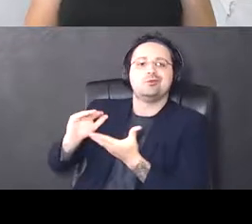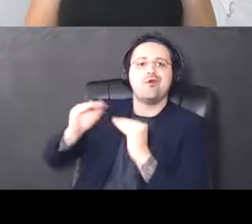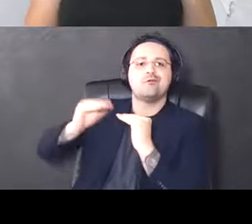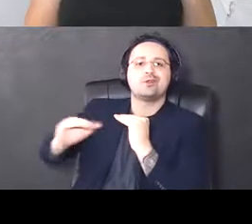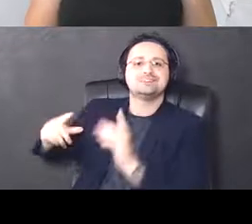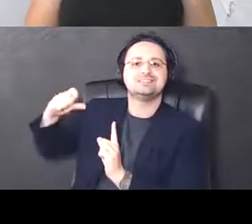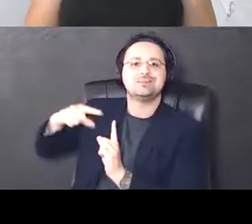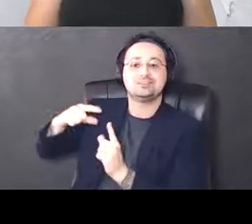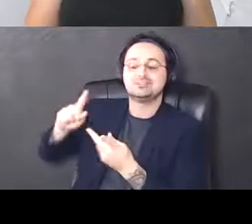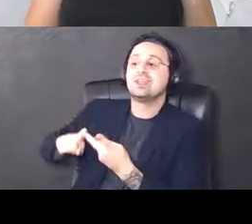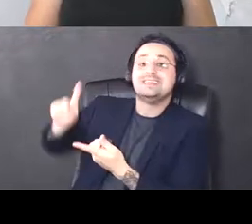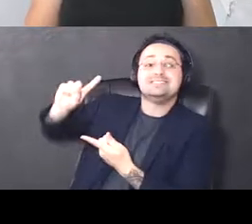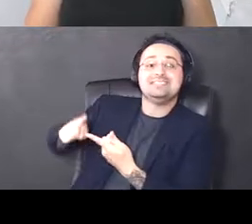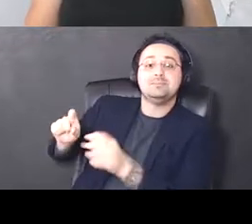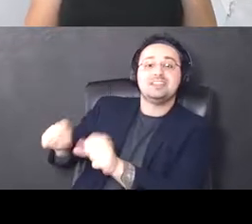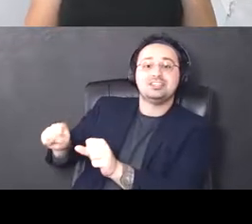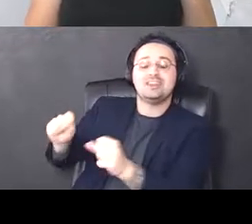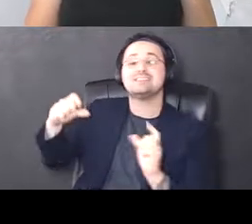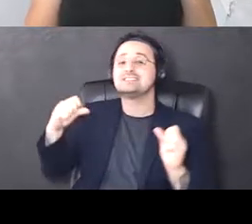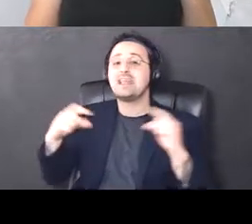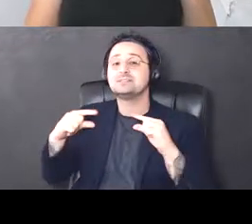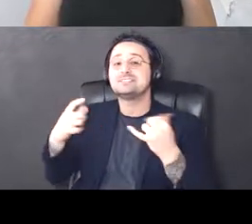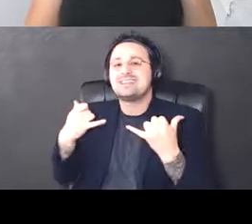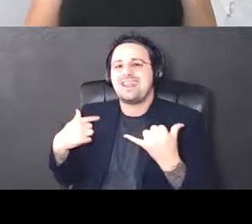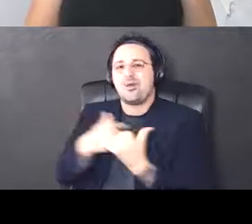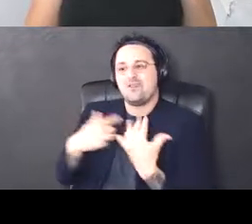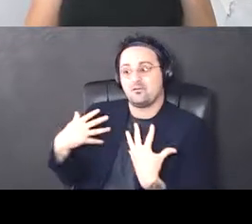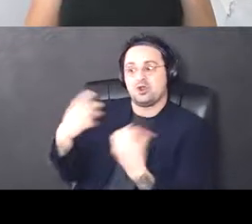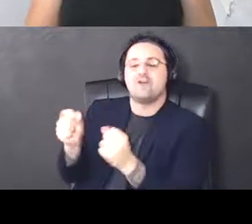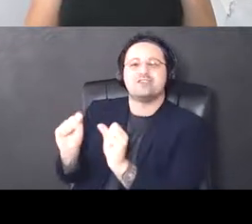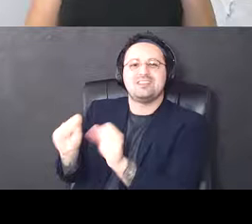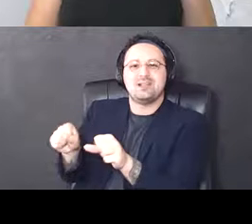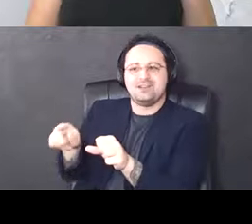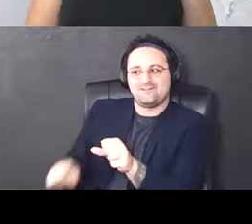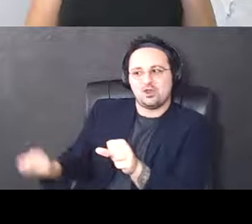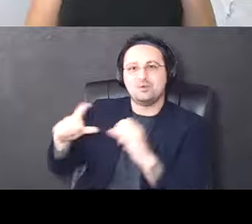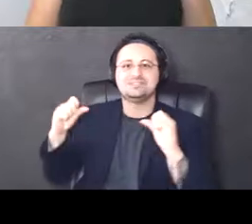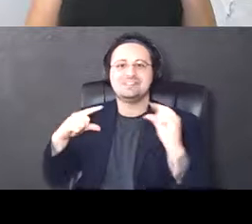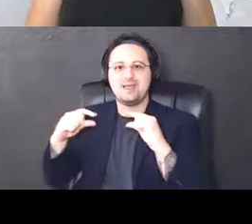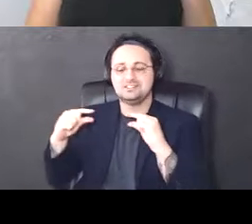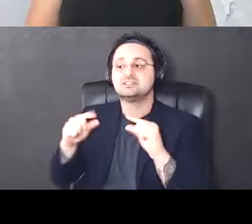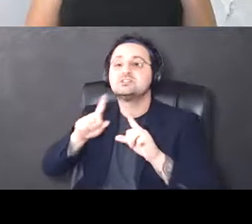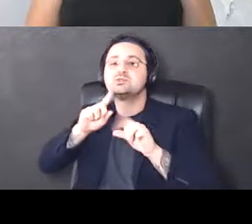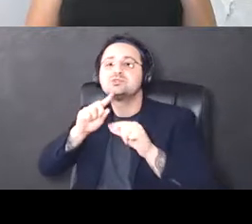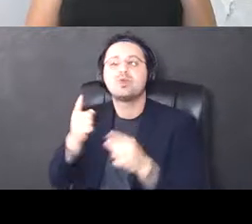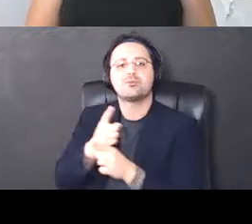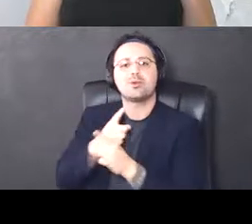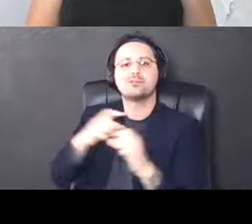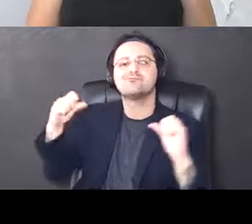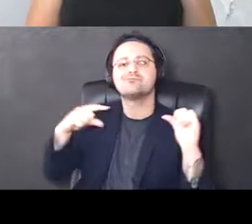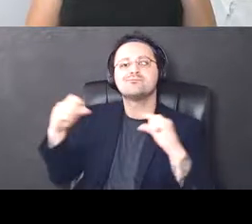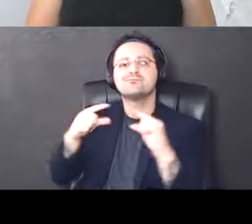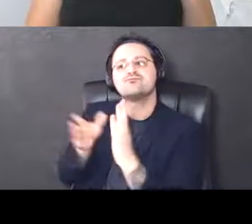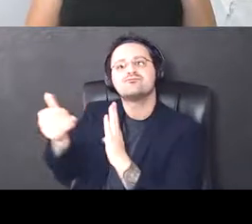depotentiate the synapses, we've now kind of recovered the ability of these synapses to then respond to a more